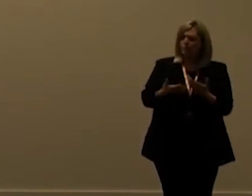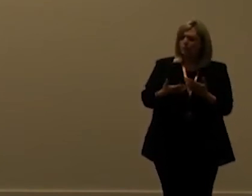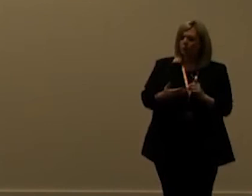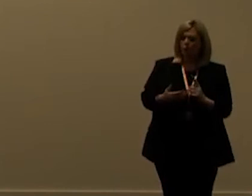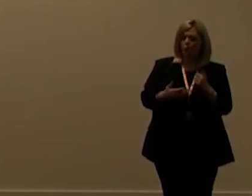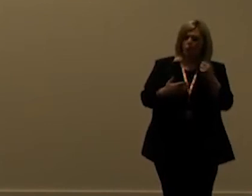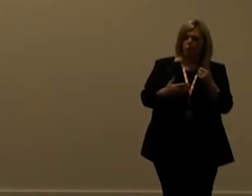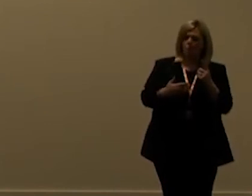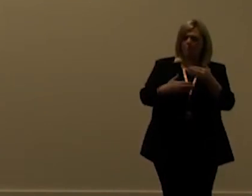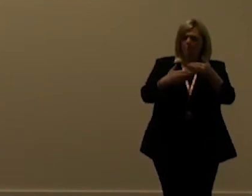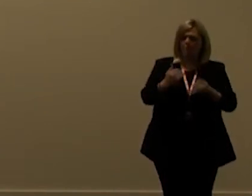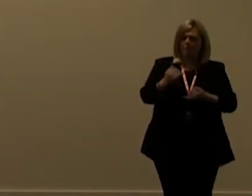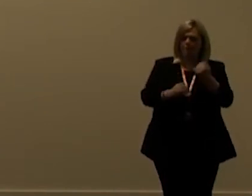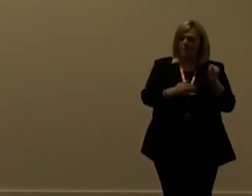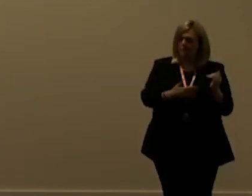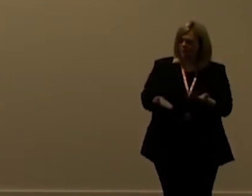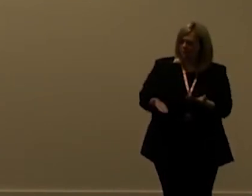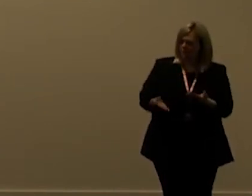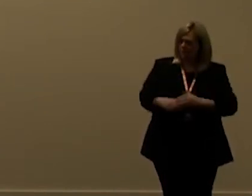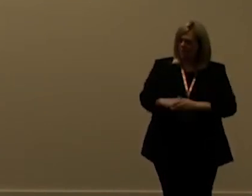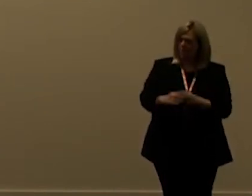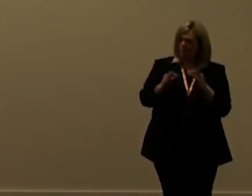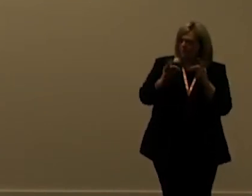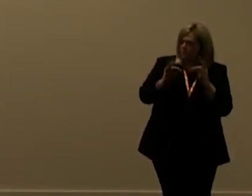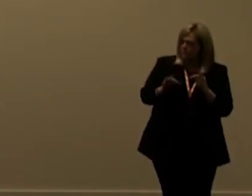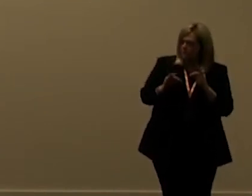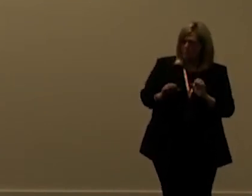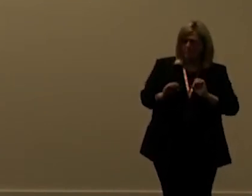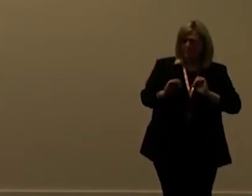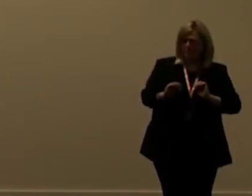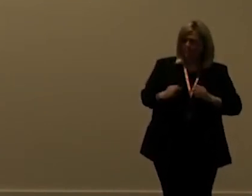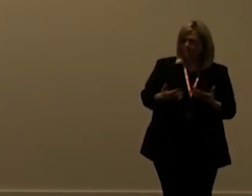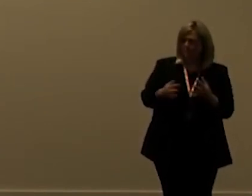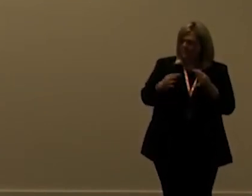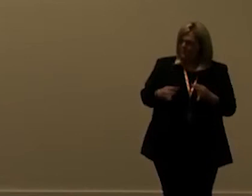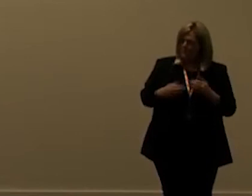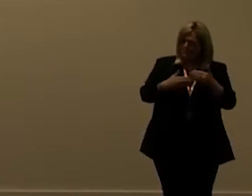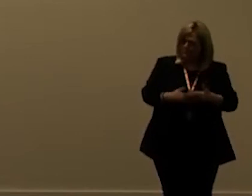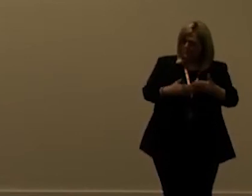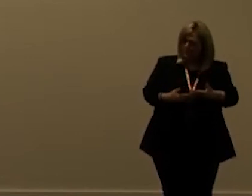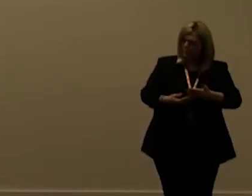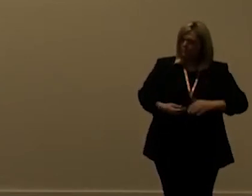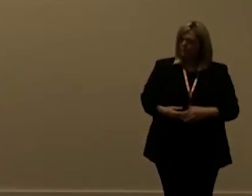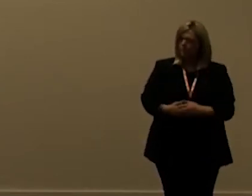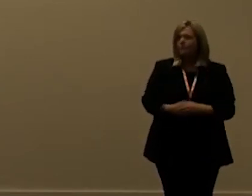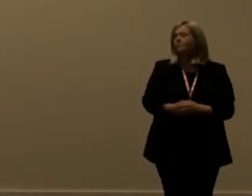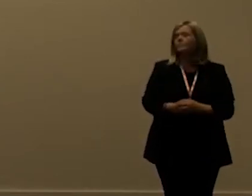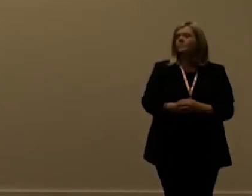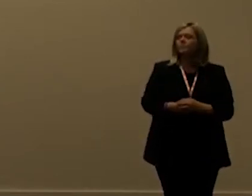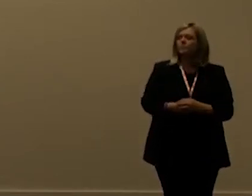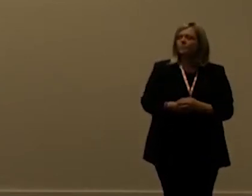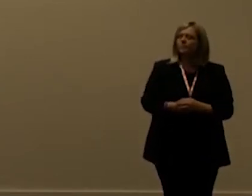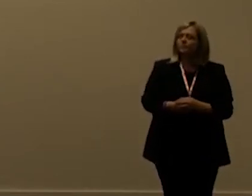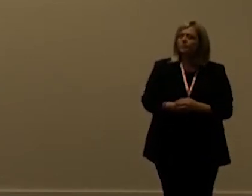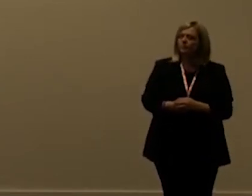to one front-end server um especially for that particular uh session uh and